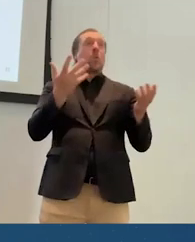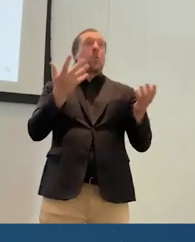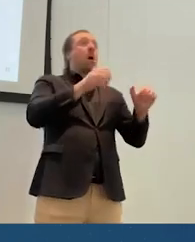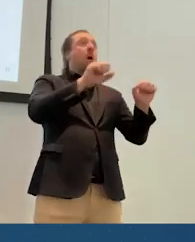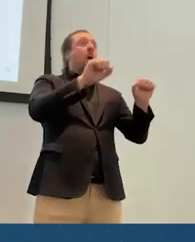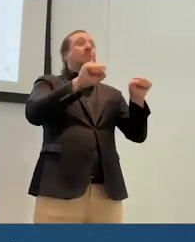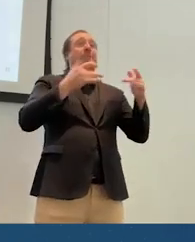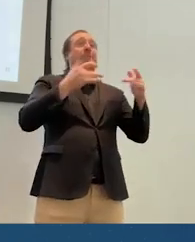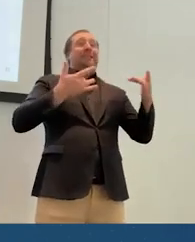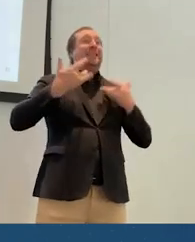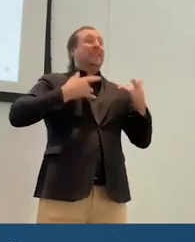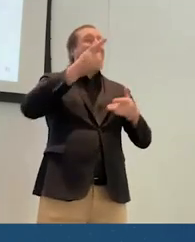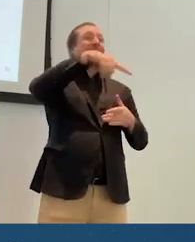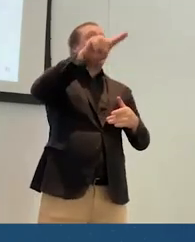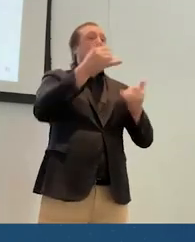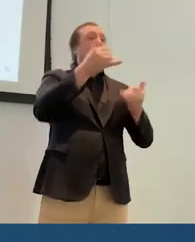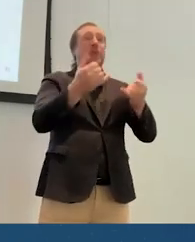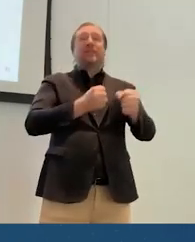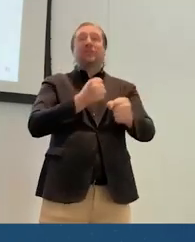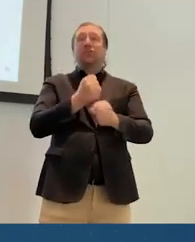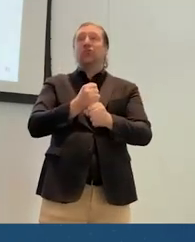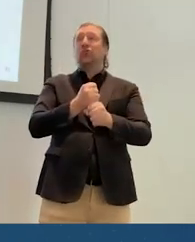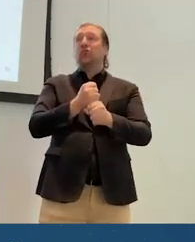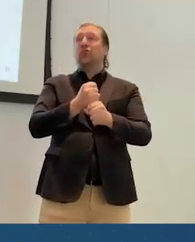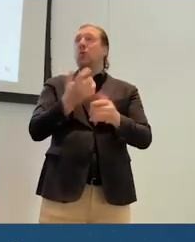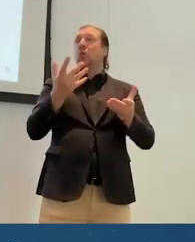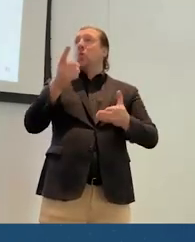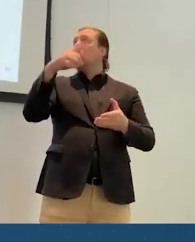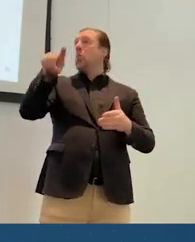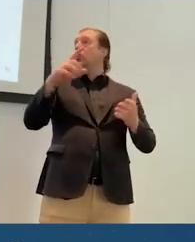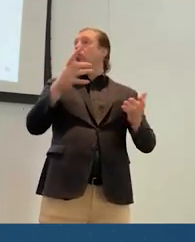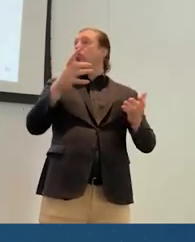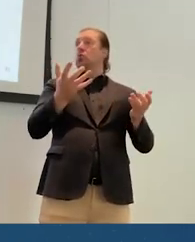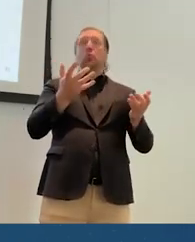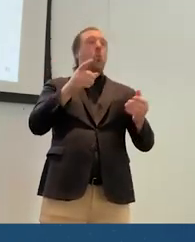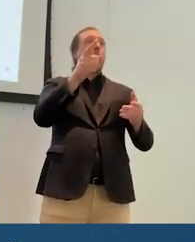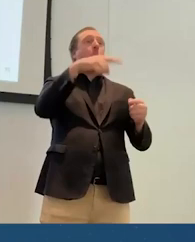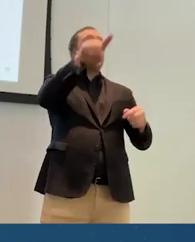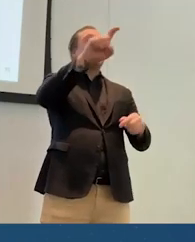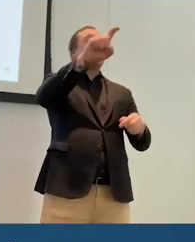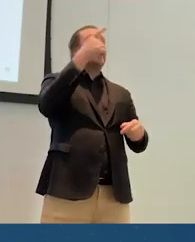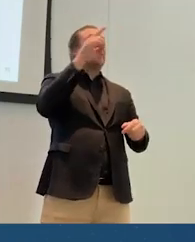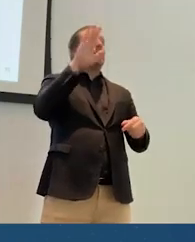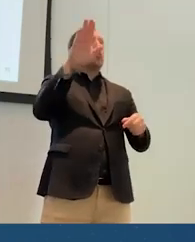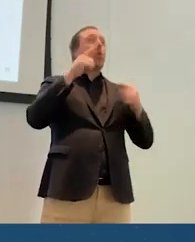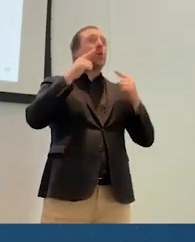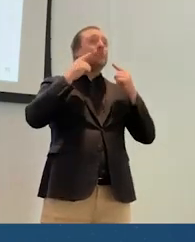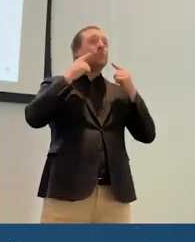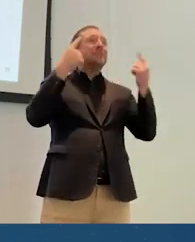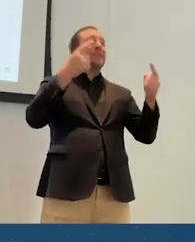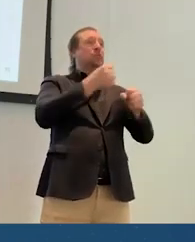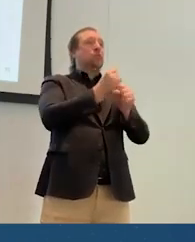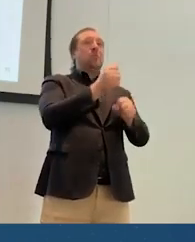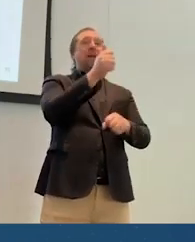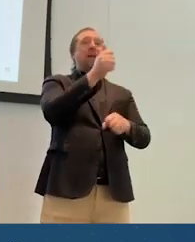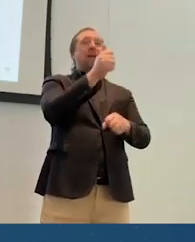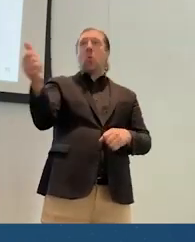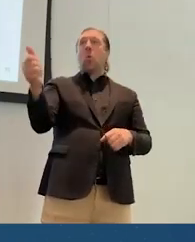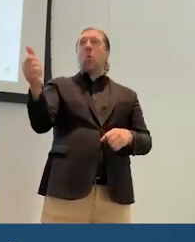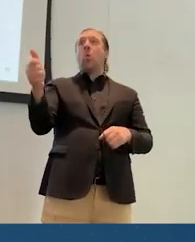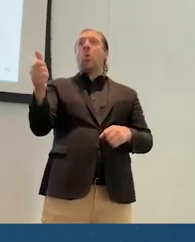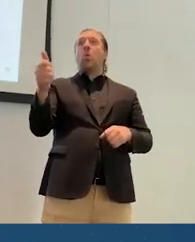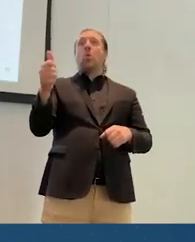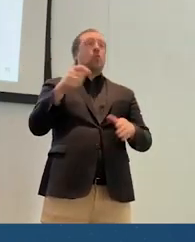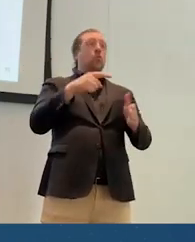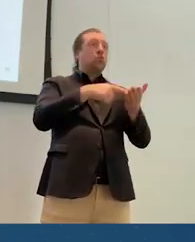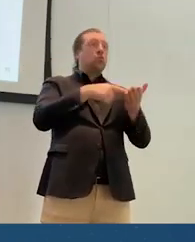this year. What do you want a need in order to succeed in making your own furthering your